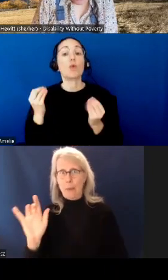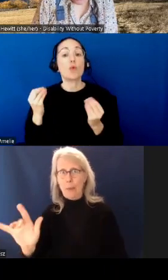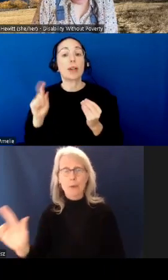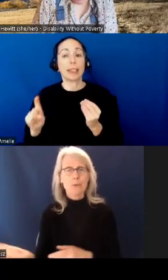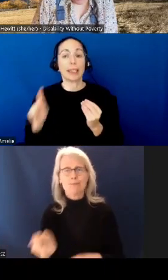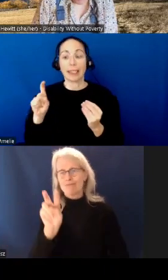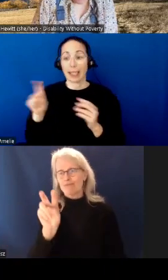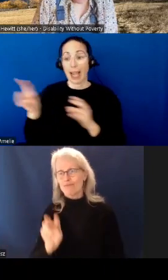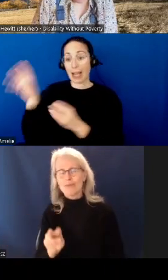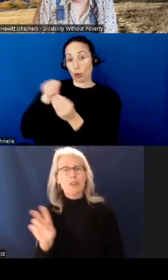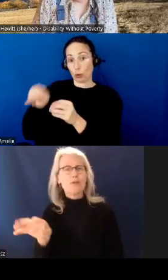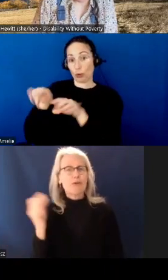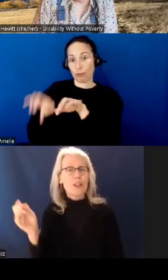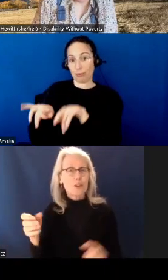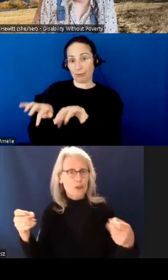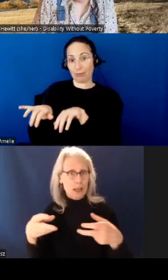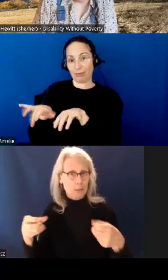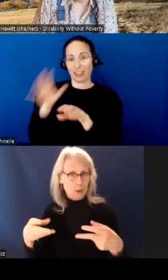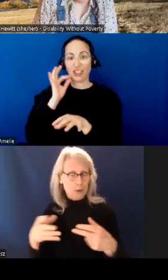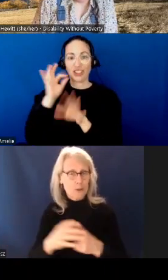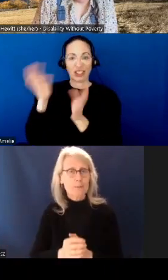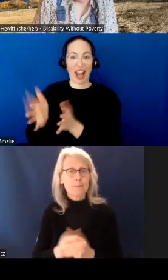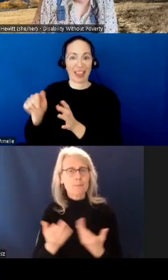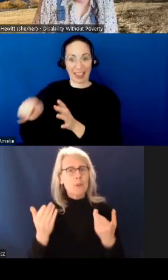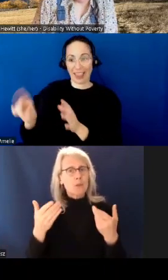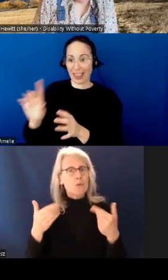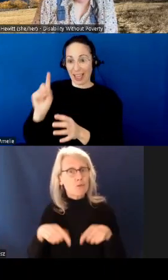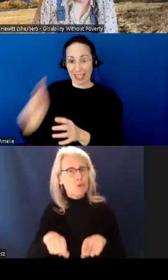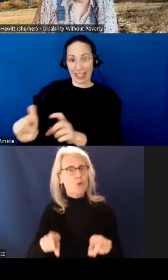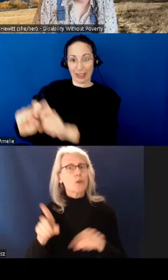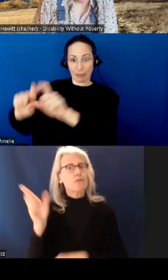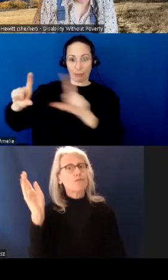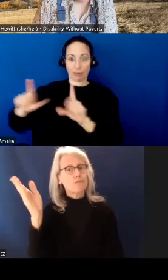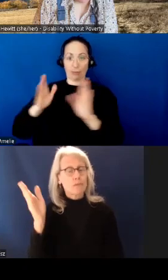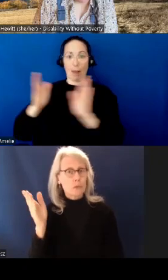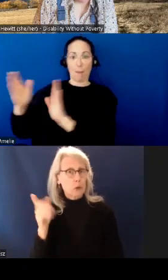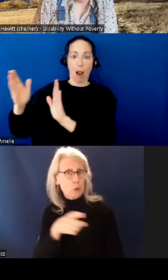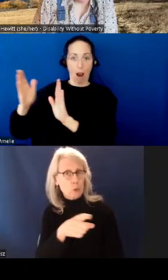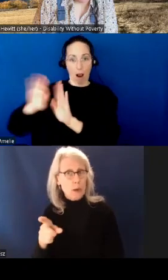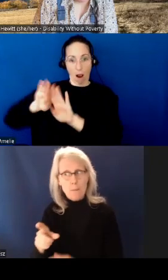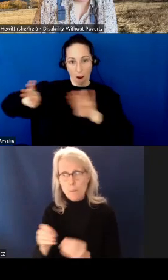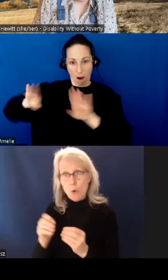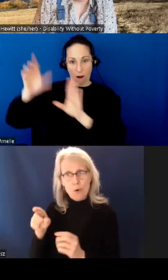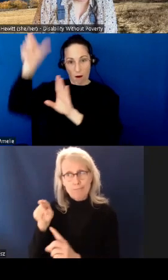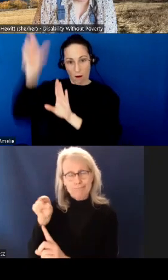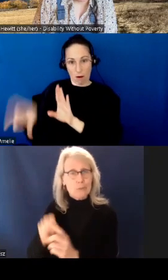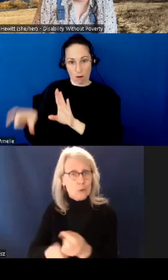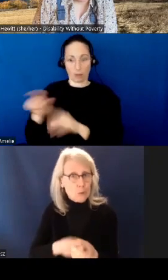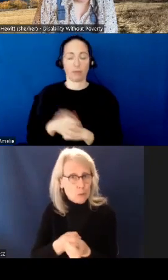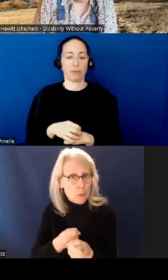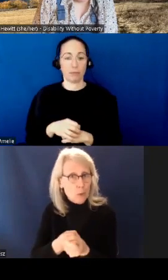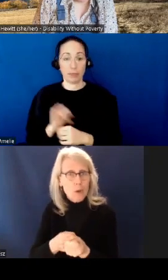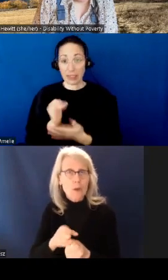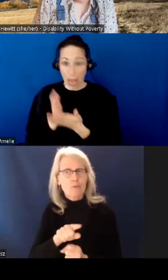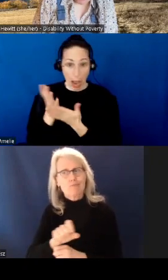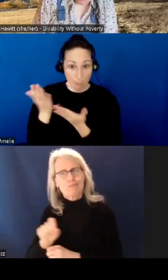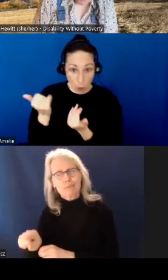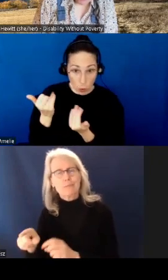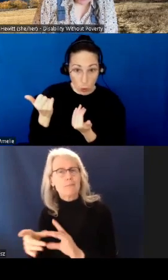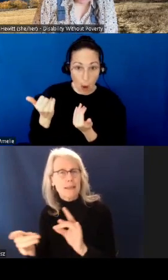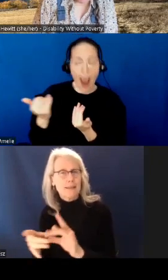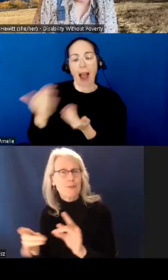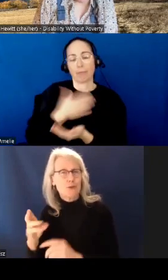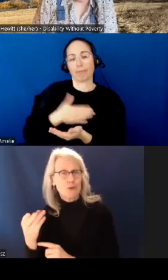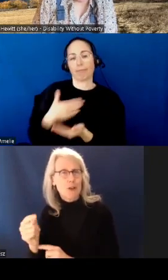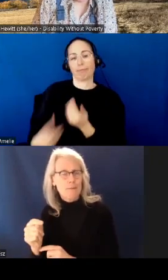If we can support you through this presentation, please send us a message in the chat box and someone will assist you. For